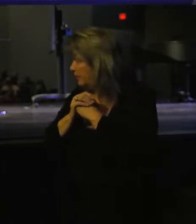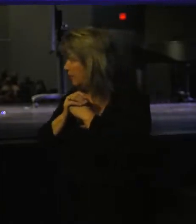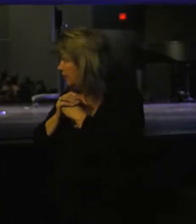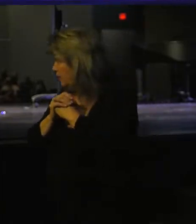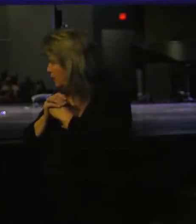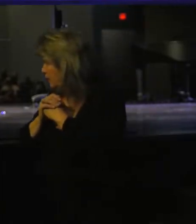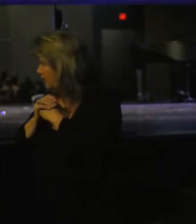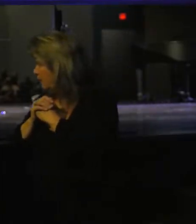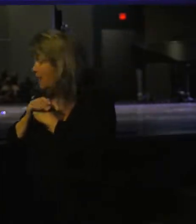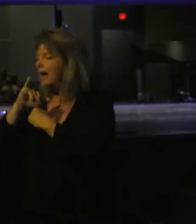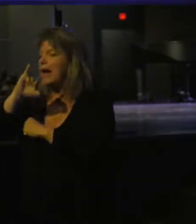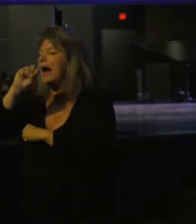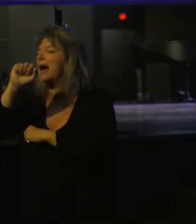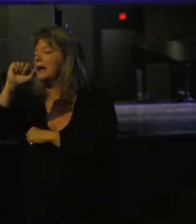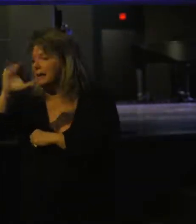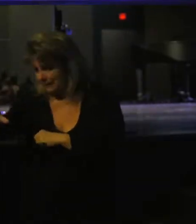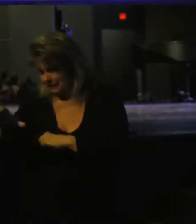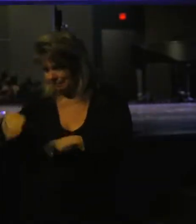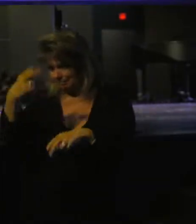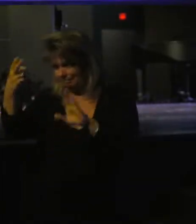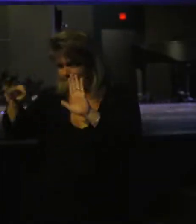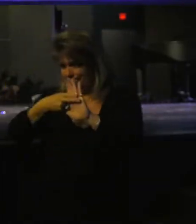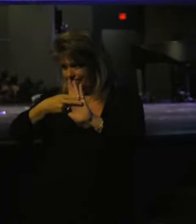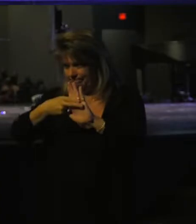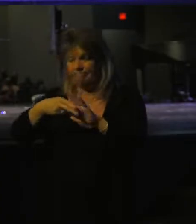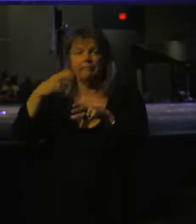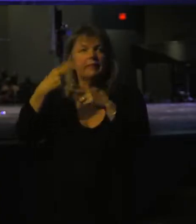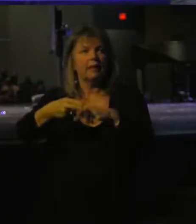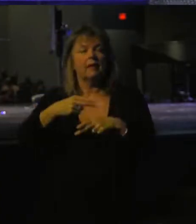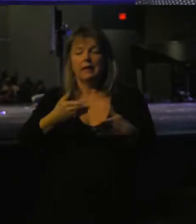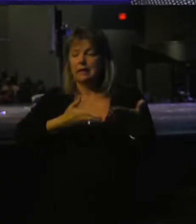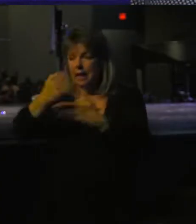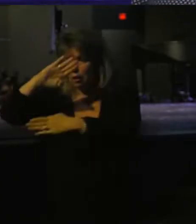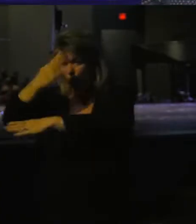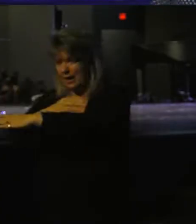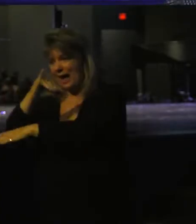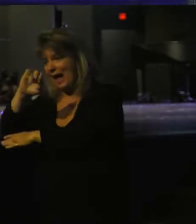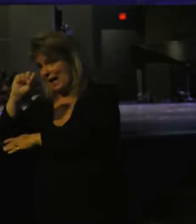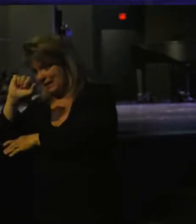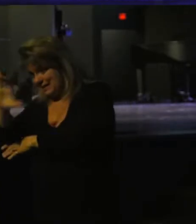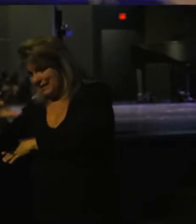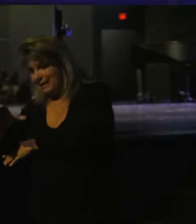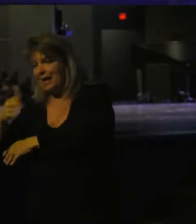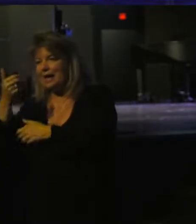about, Isaac. Take your son Isaac and sacrifice him.